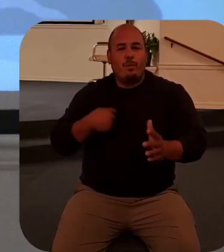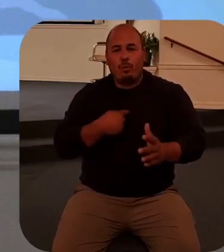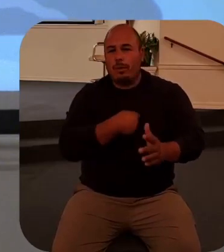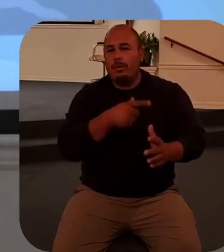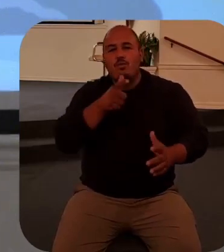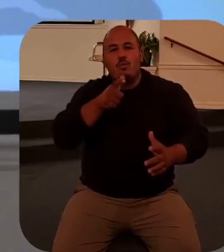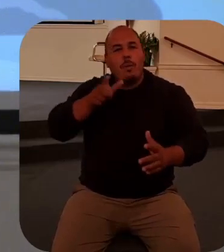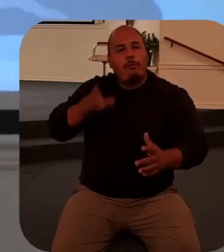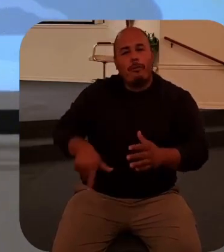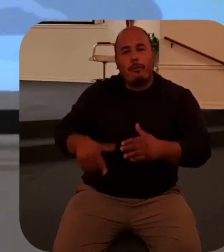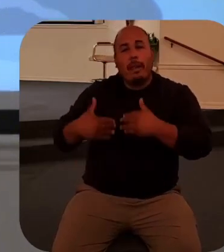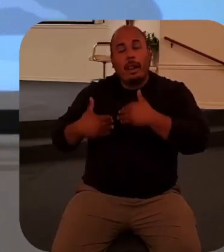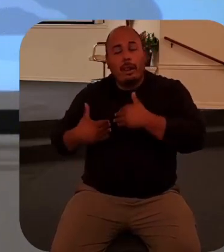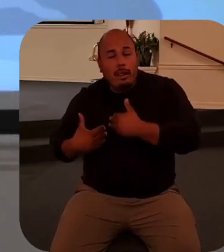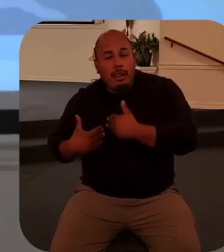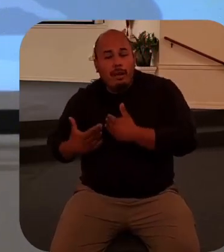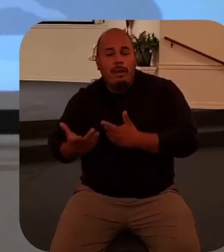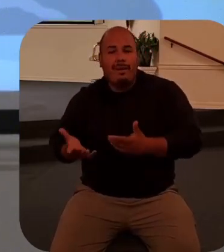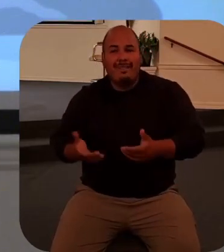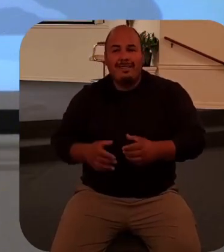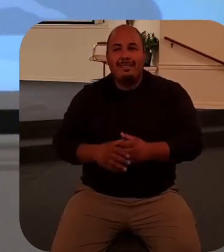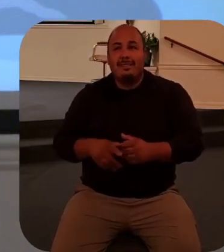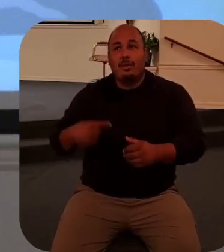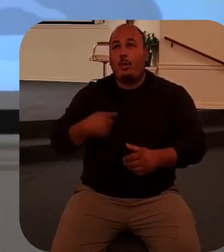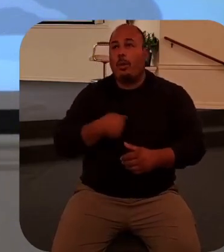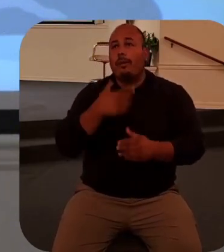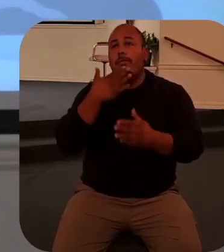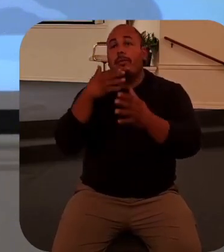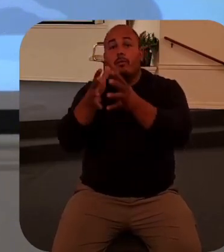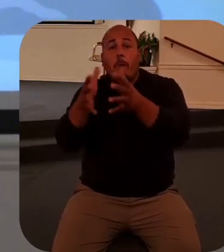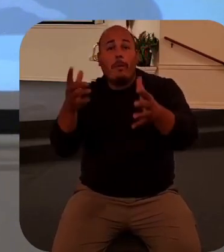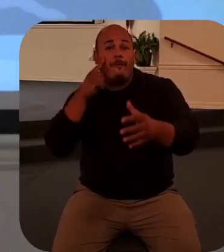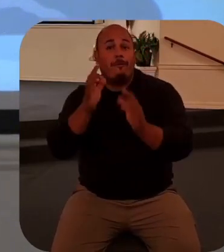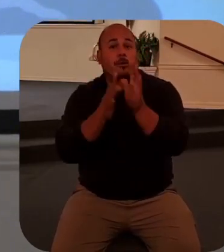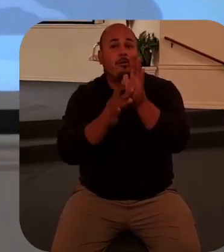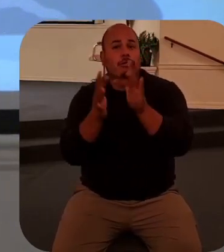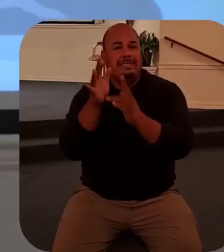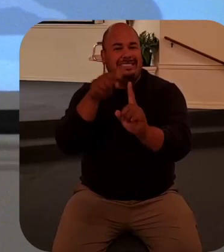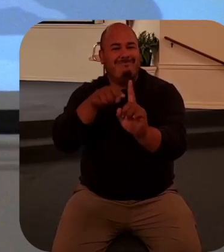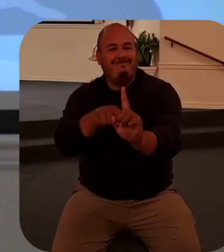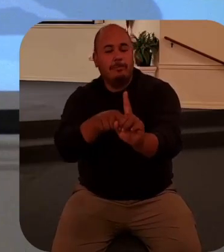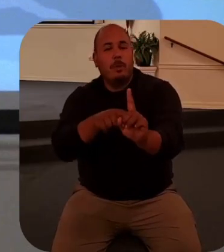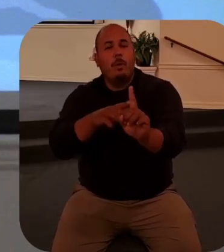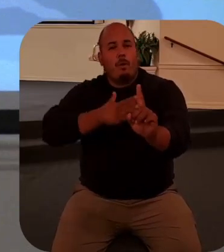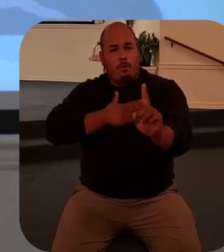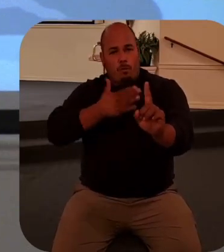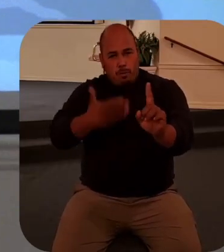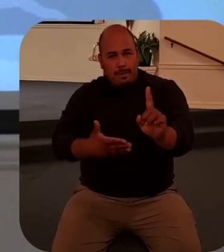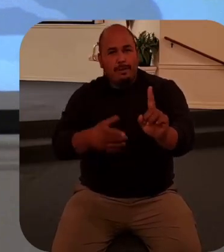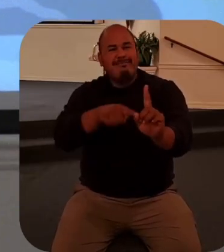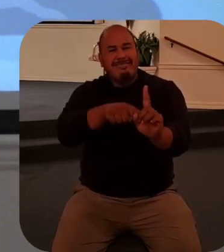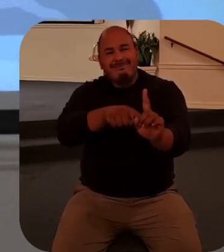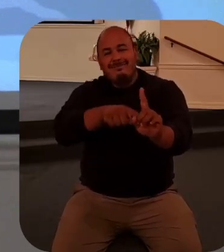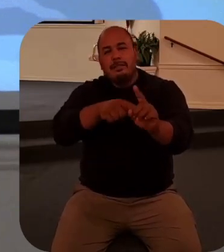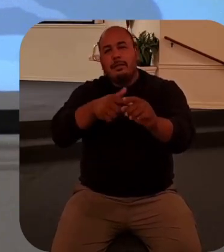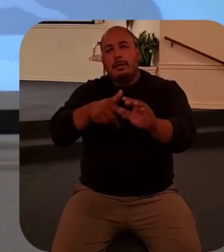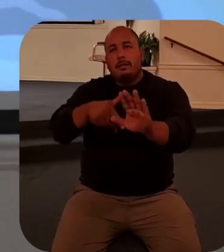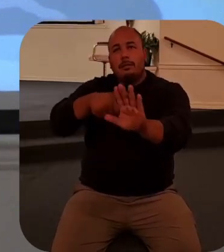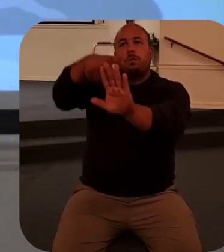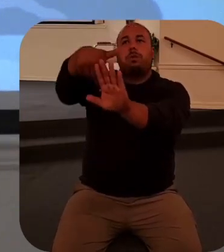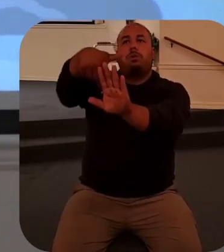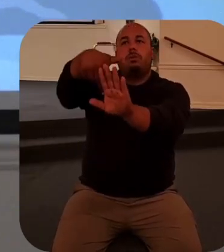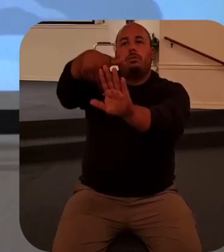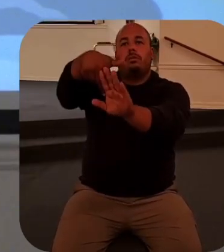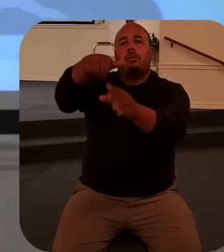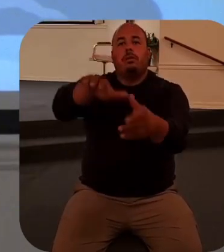Lord we thank you for Jesus who in his deep love for us gave his life for us on the cross and